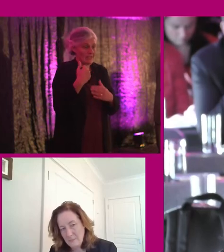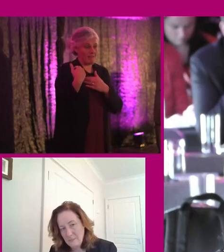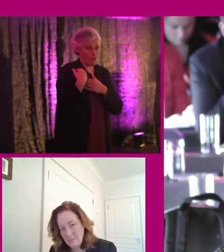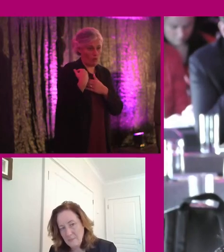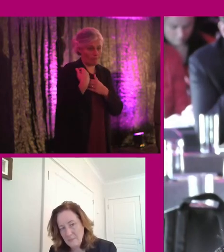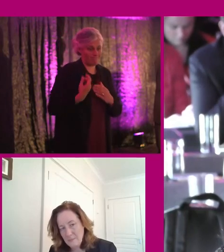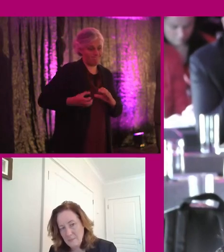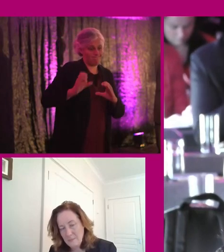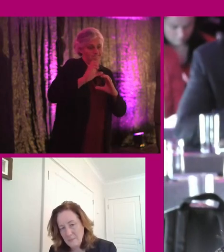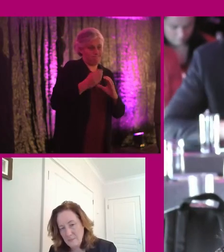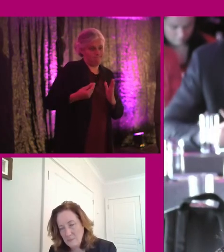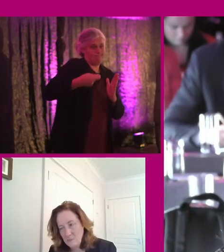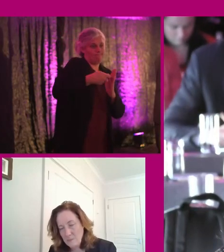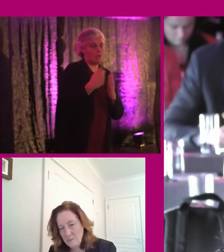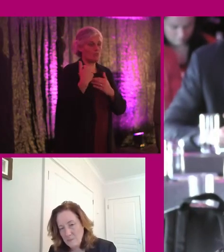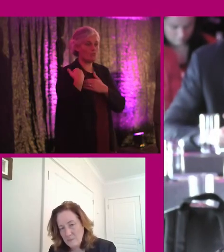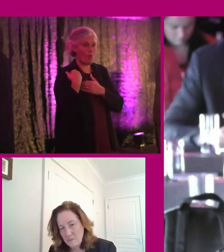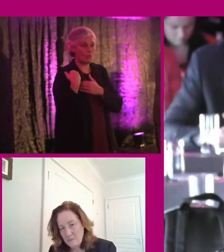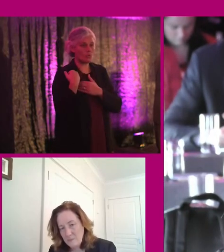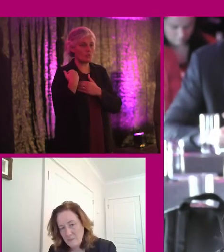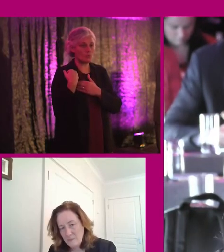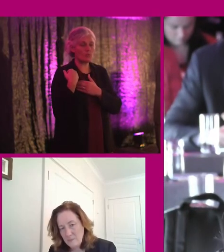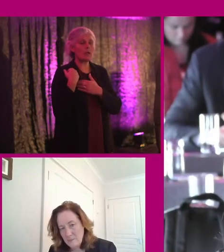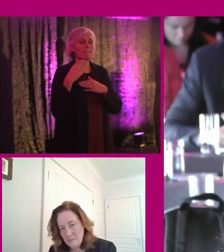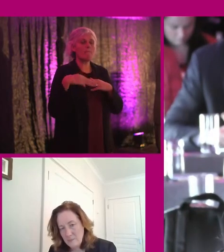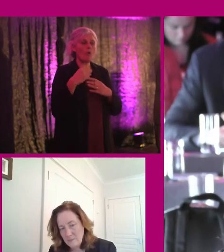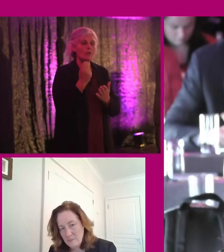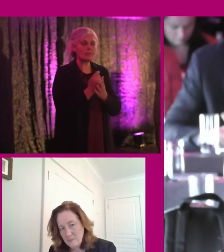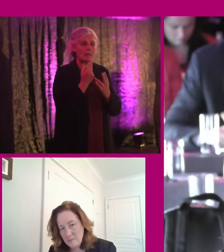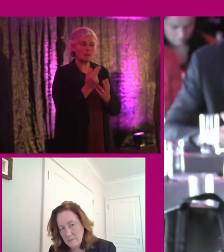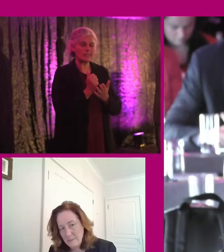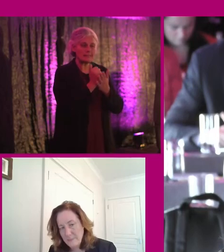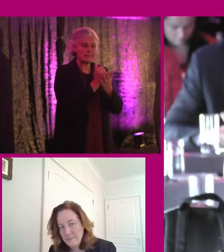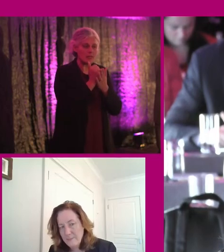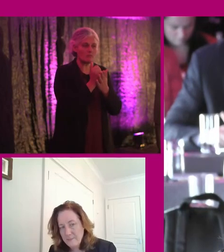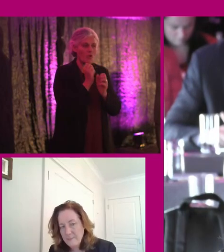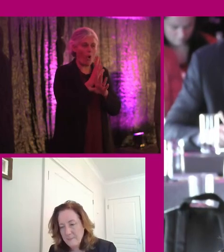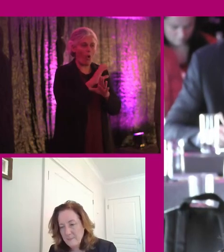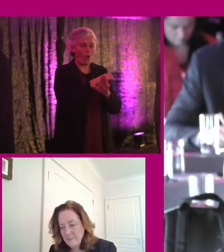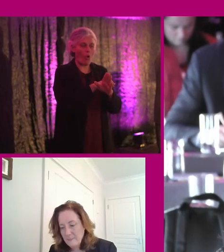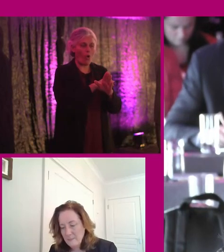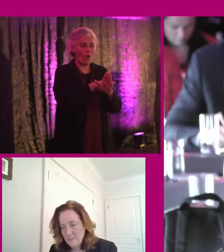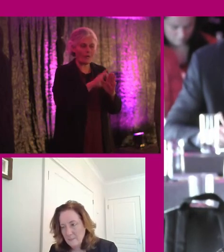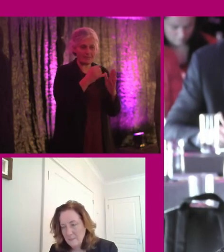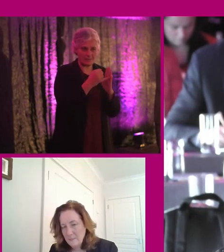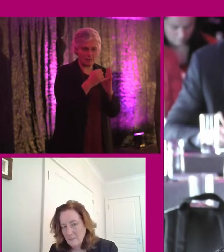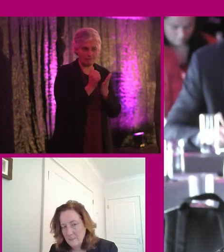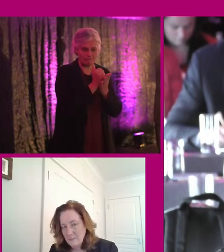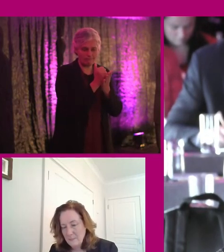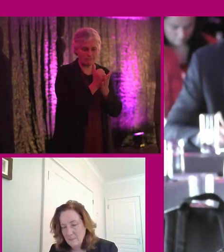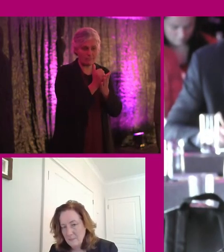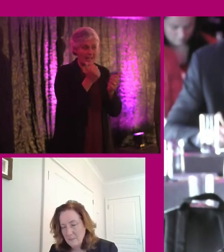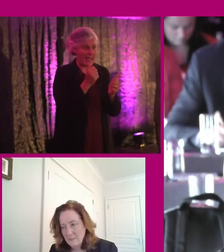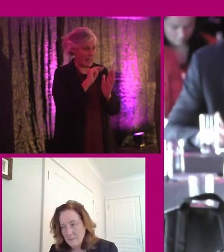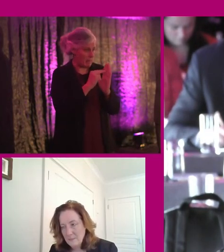role, which would enable them to spend much needed time to support the whole organisation. And is there any